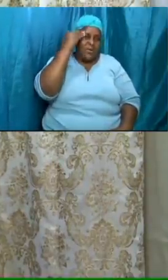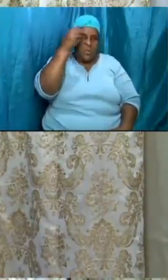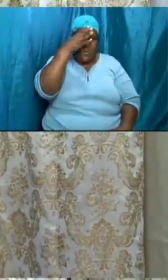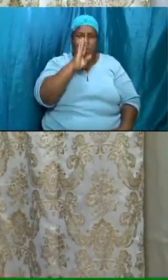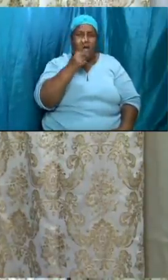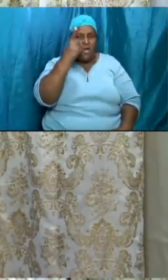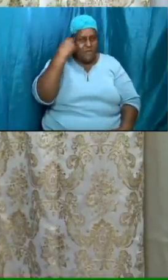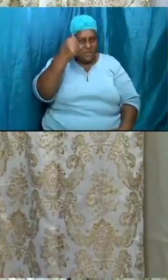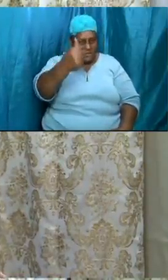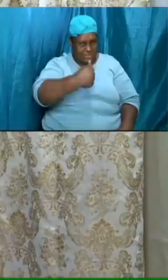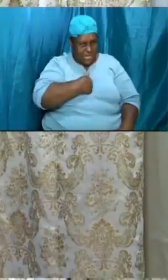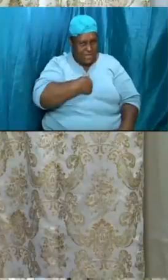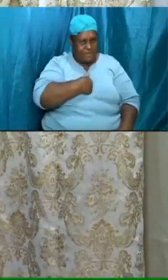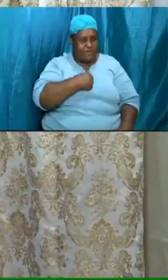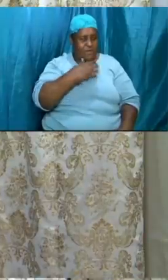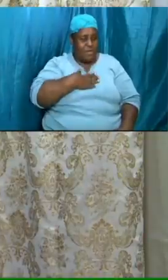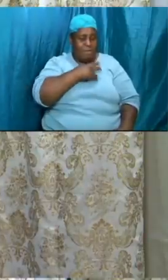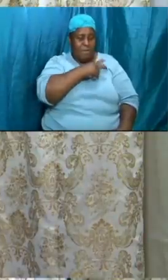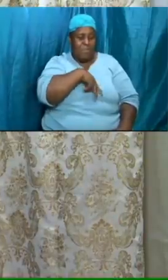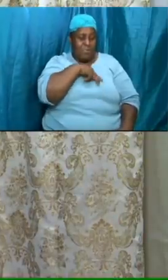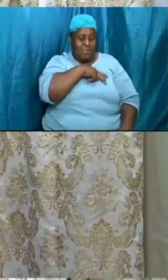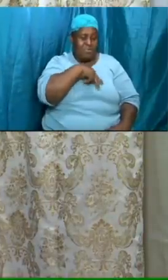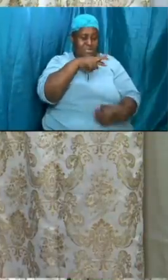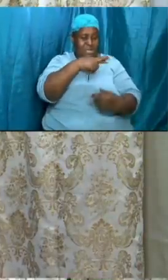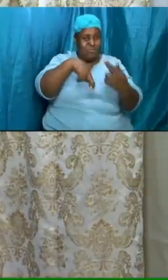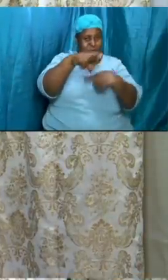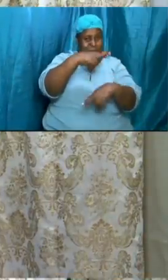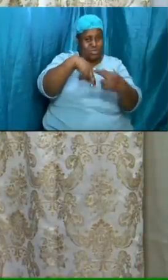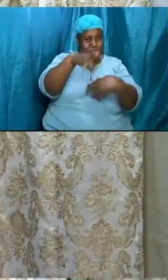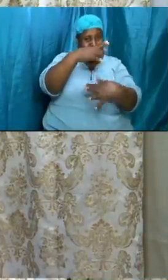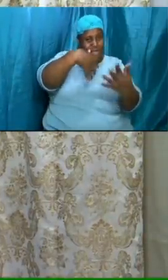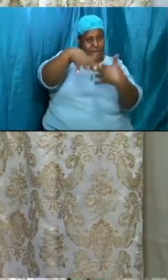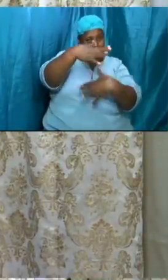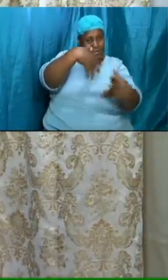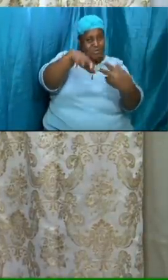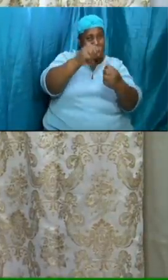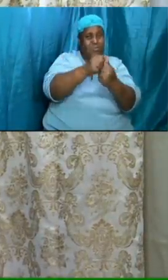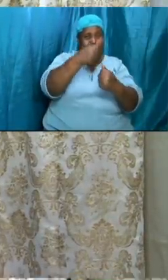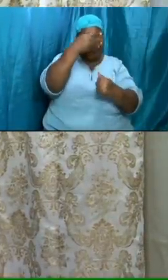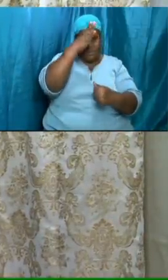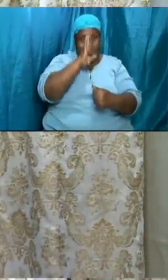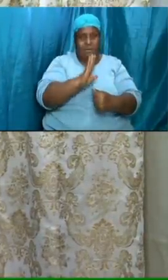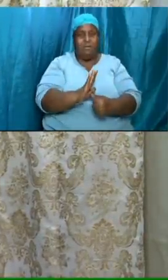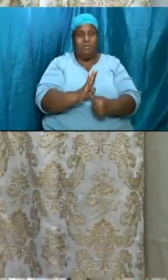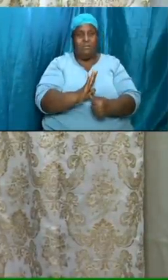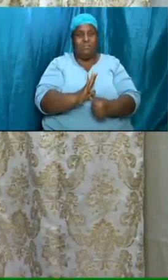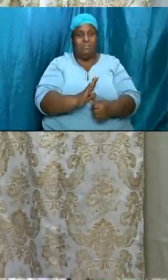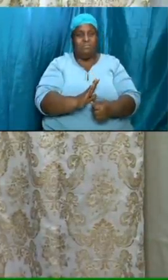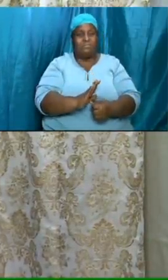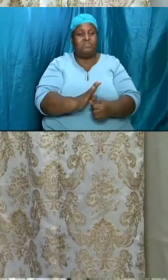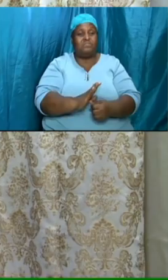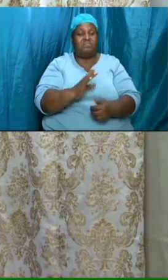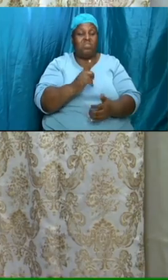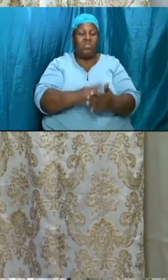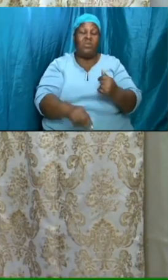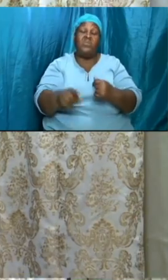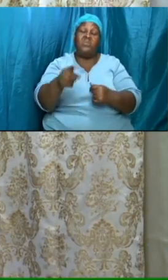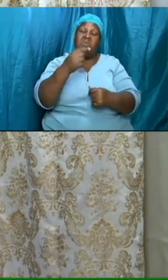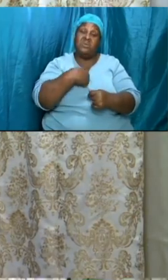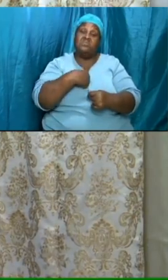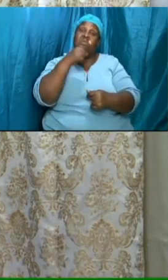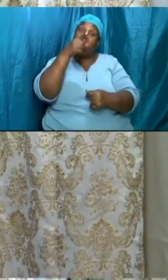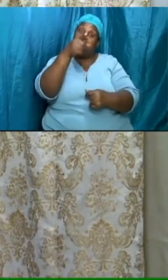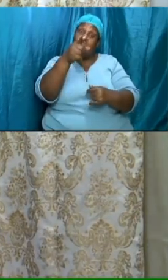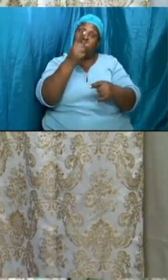about my personal relationship with god this is about fellowship with him and what i'm telling you right now